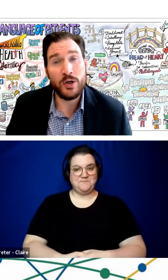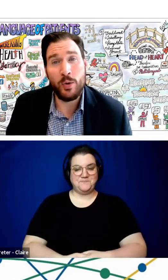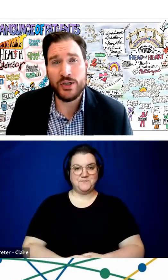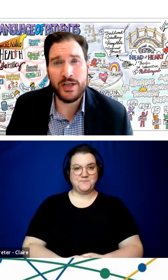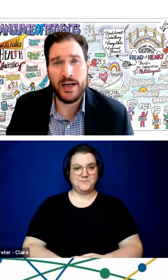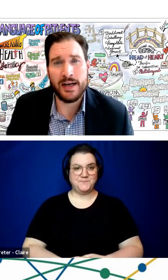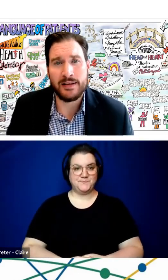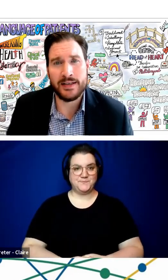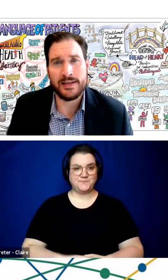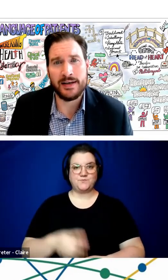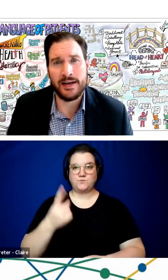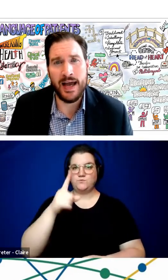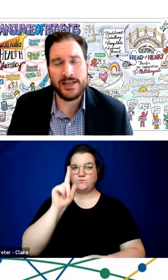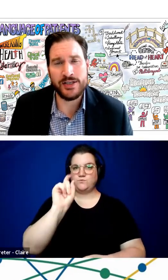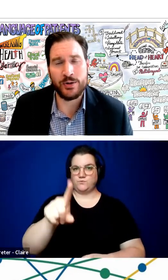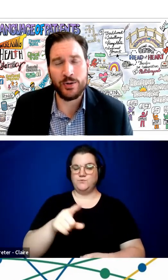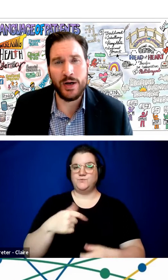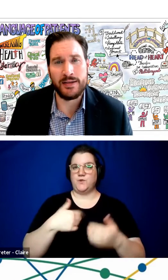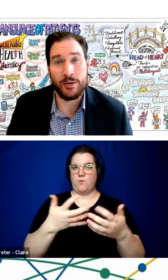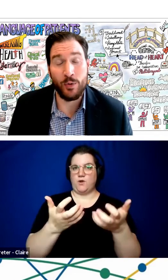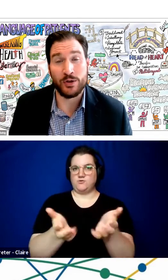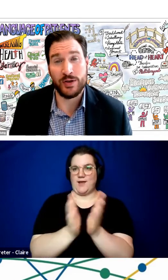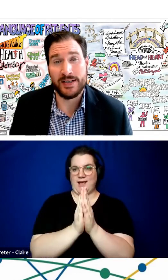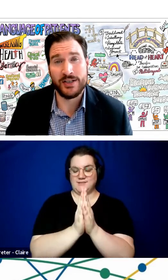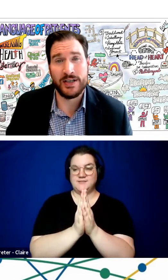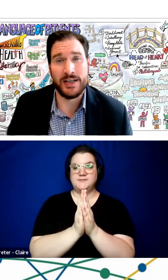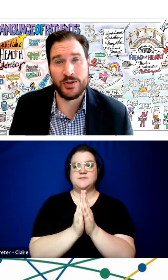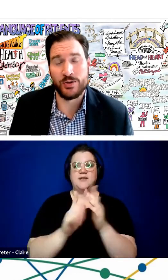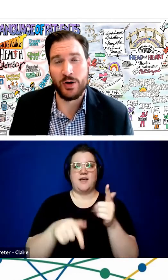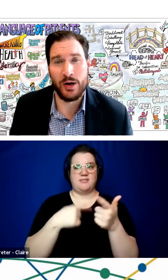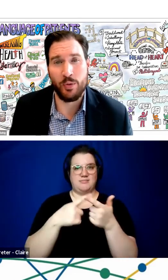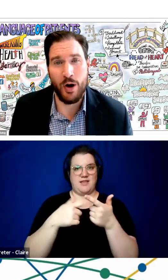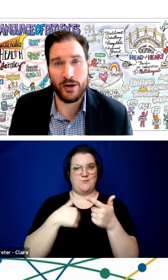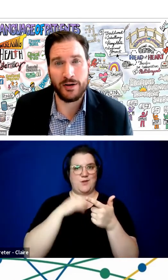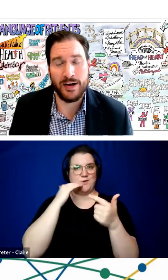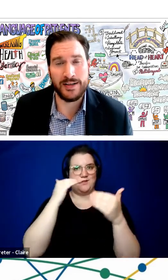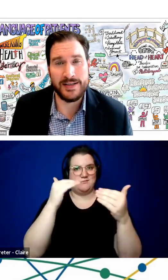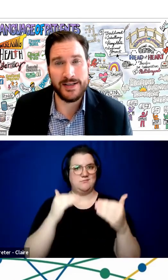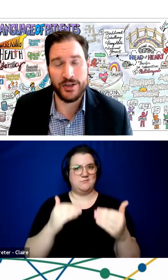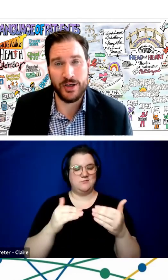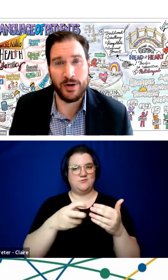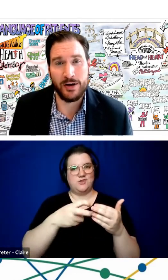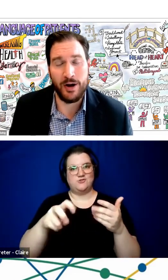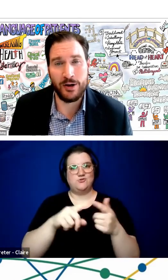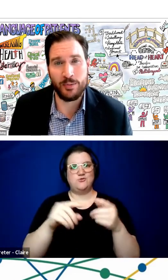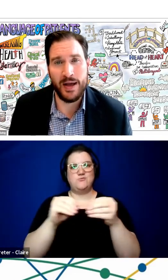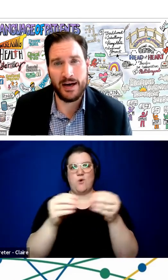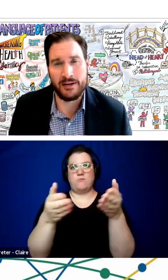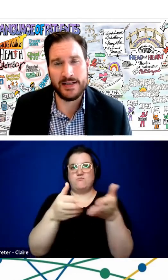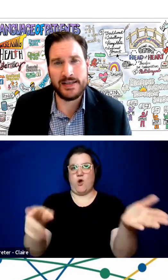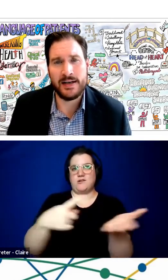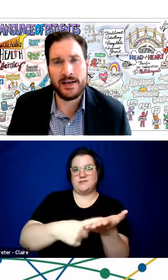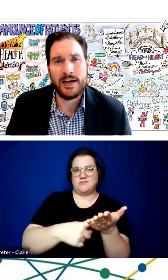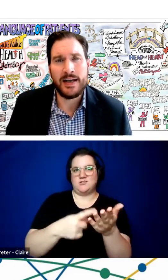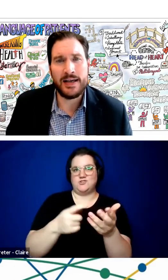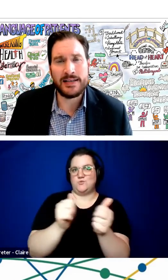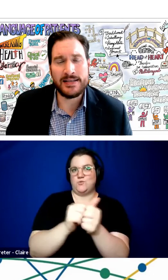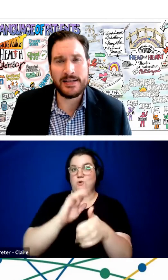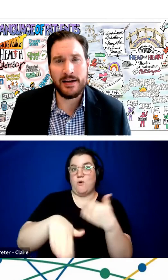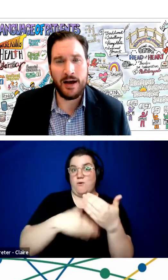One question I'd like to ask you, and then we'll transition it into a broader discussion among all our panelists,